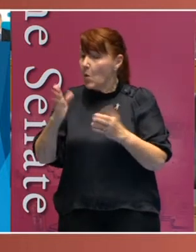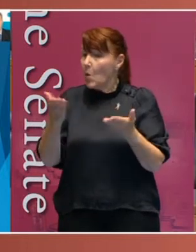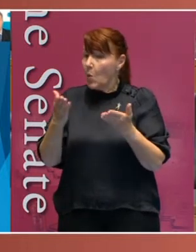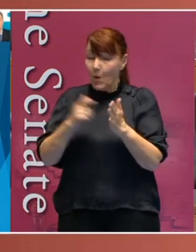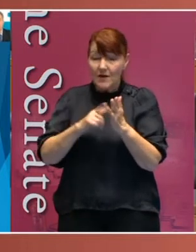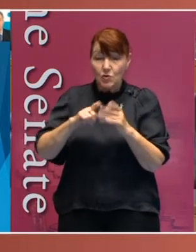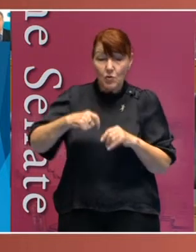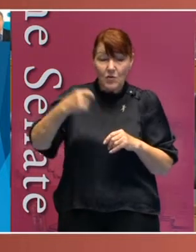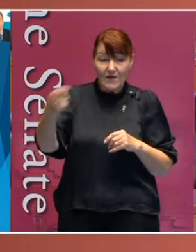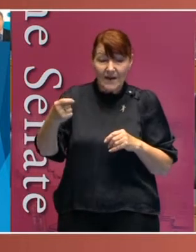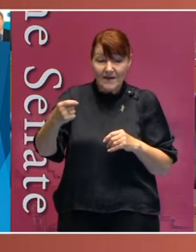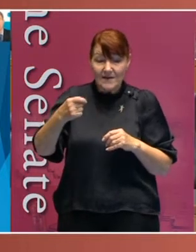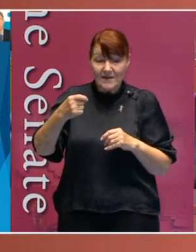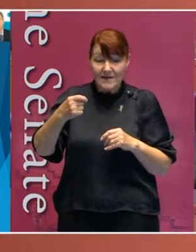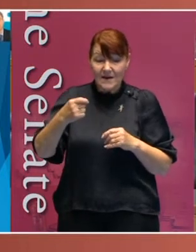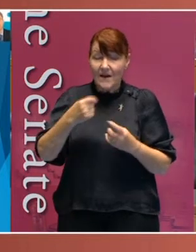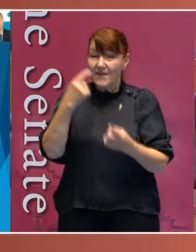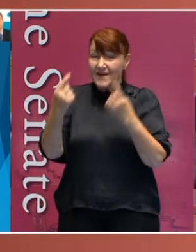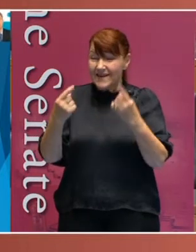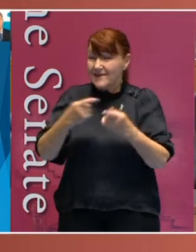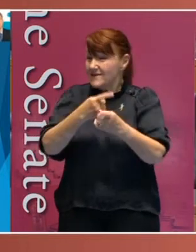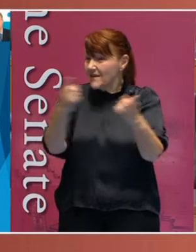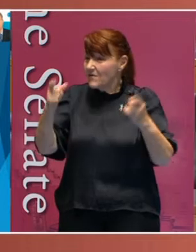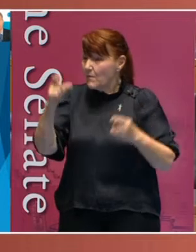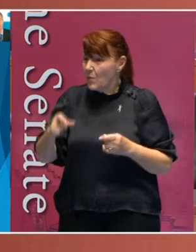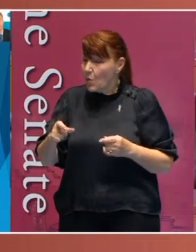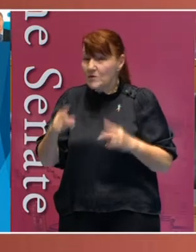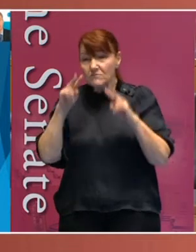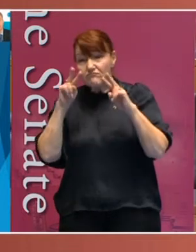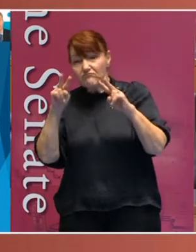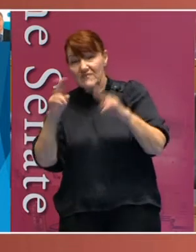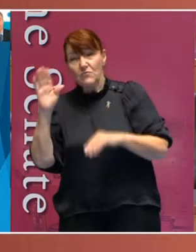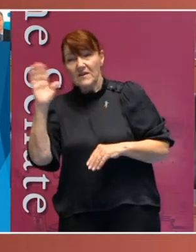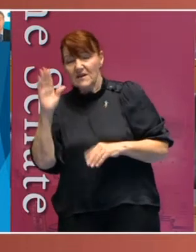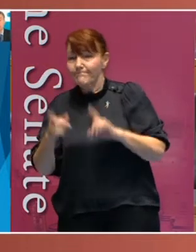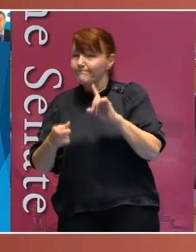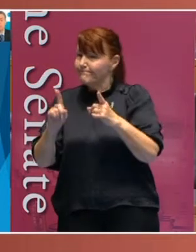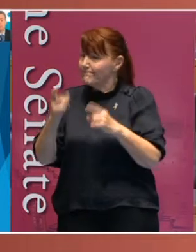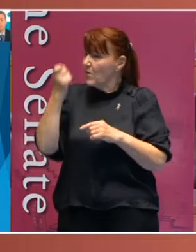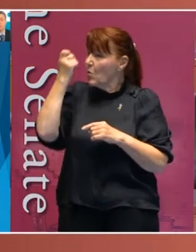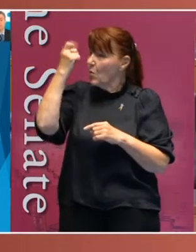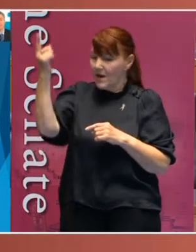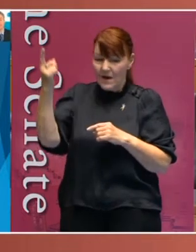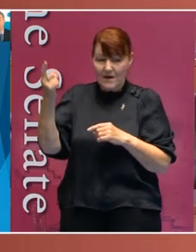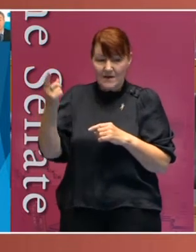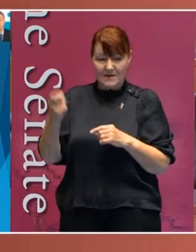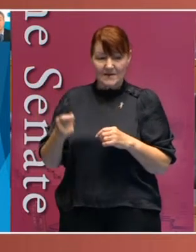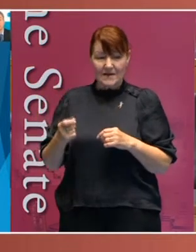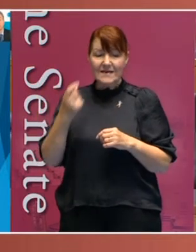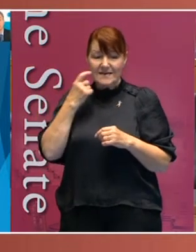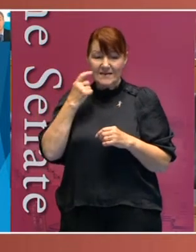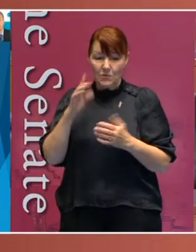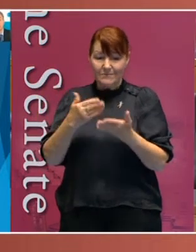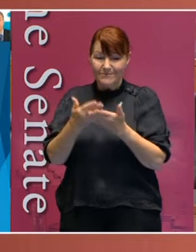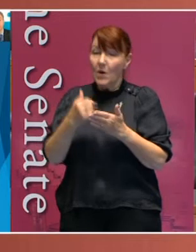that each and every person listening to this presentation realises and understands a simple proposition. Good